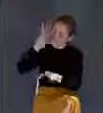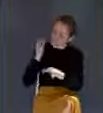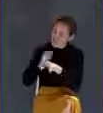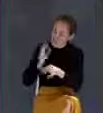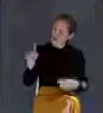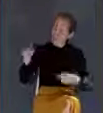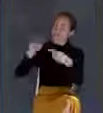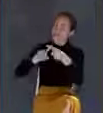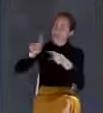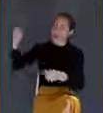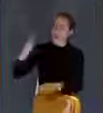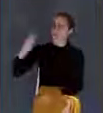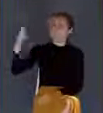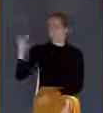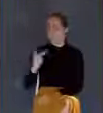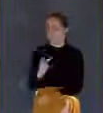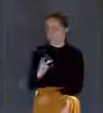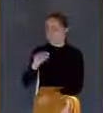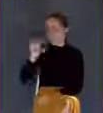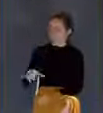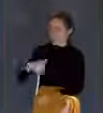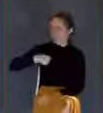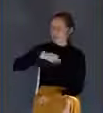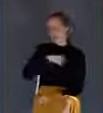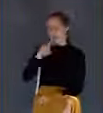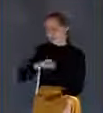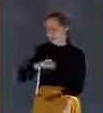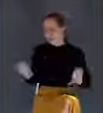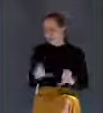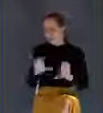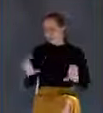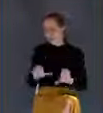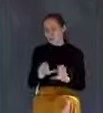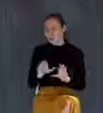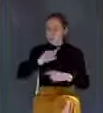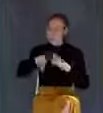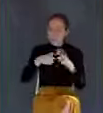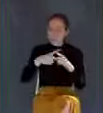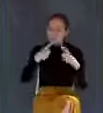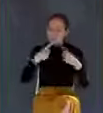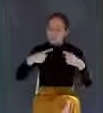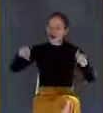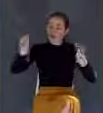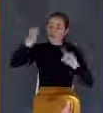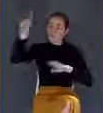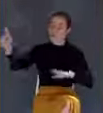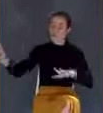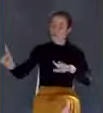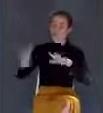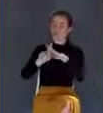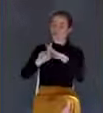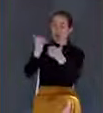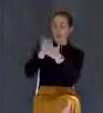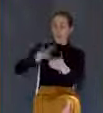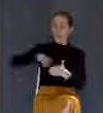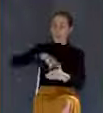Lord, I pray that when you do come, that you'll not find us asleep spiritually